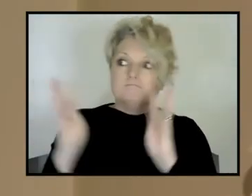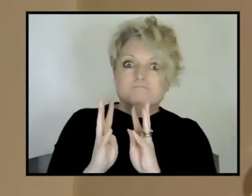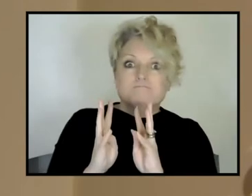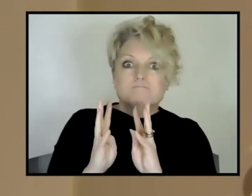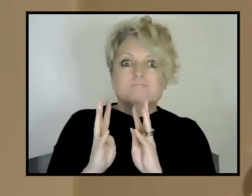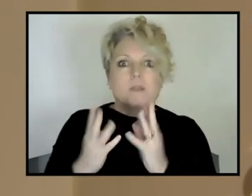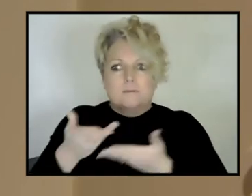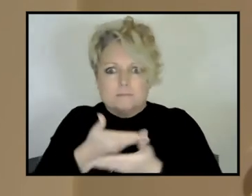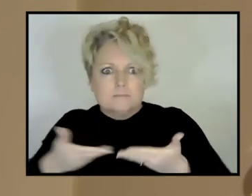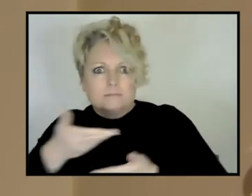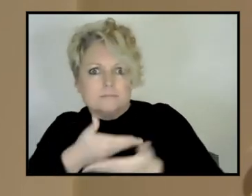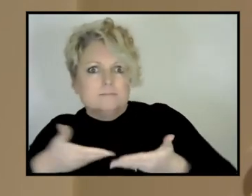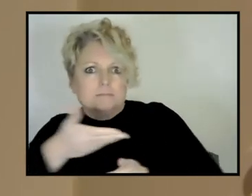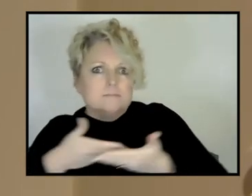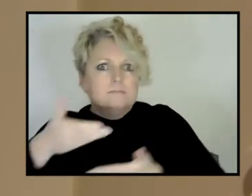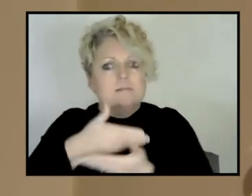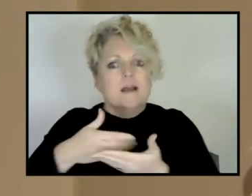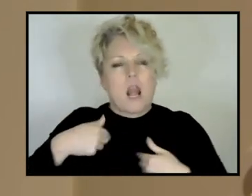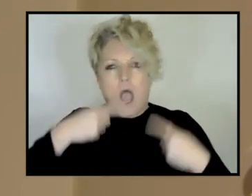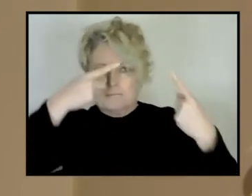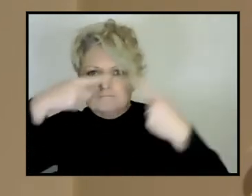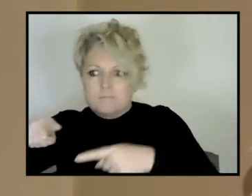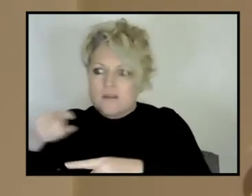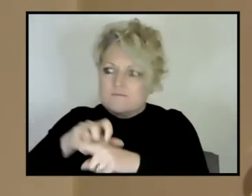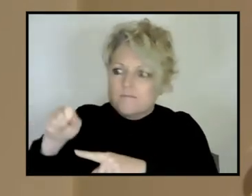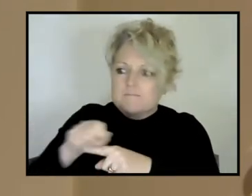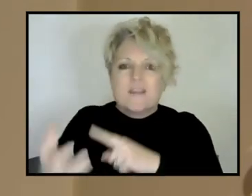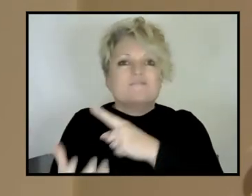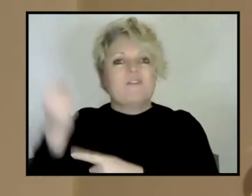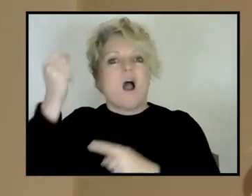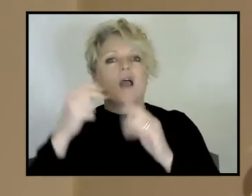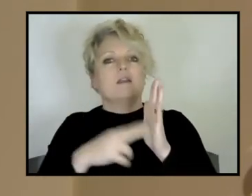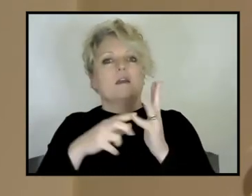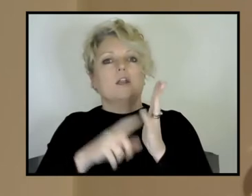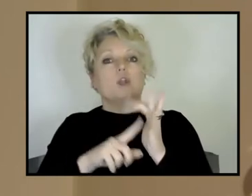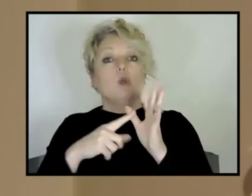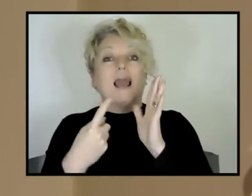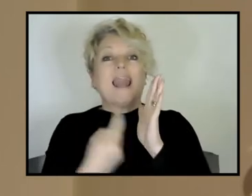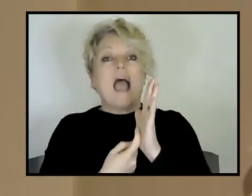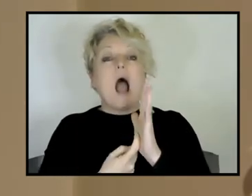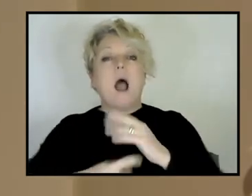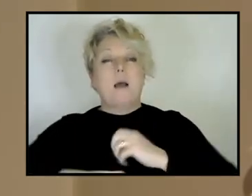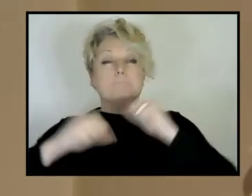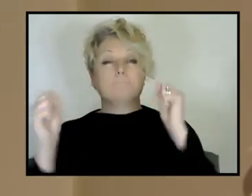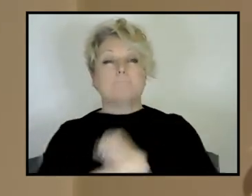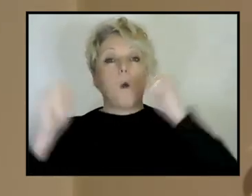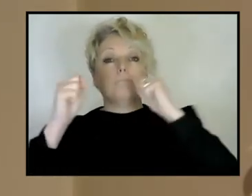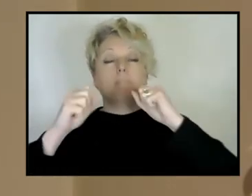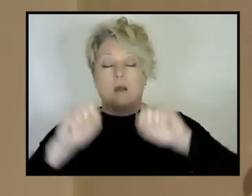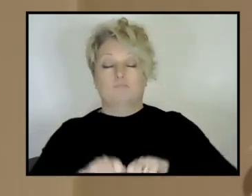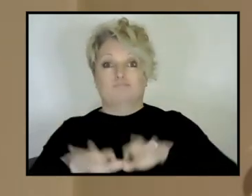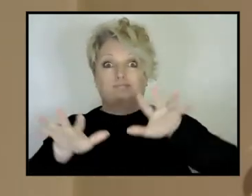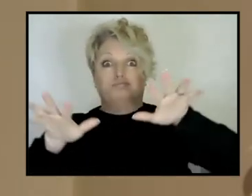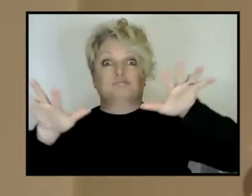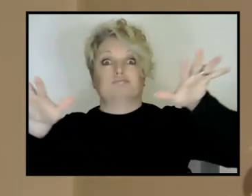work out how to locate nuclear blasts for bombs and things in the war, I understand is how a lot of the seismicity was first